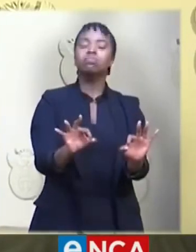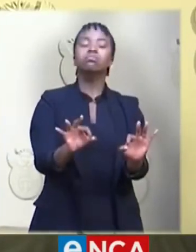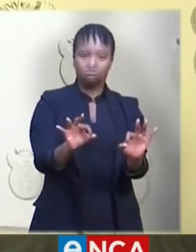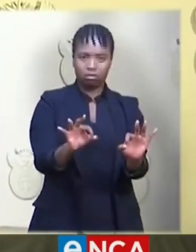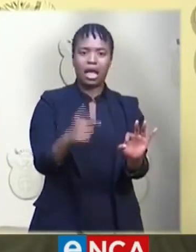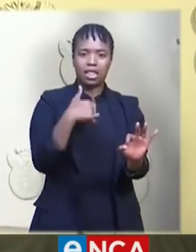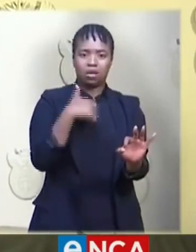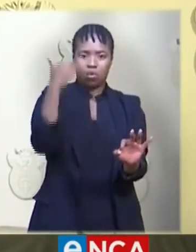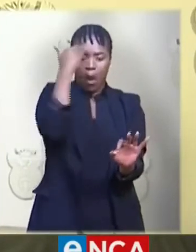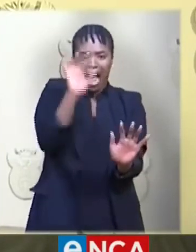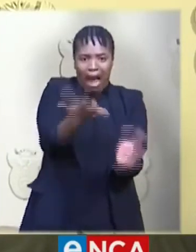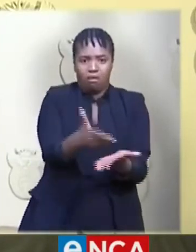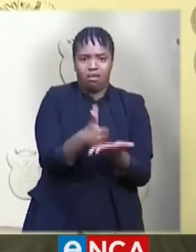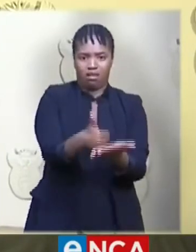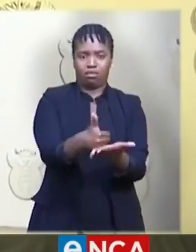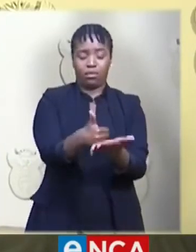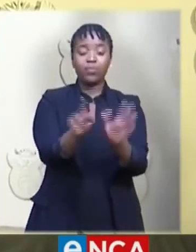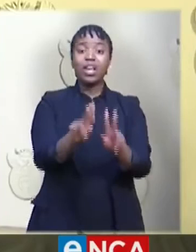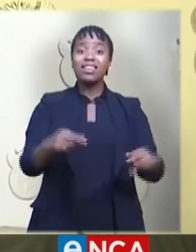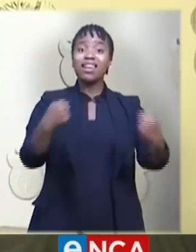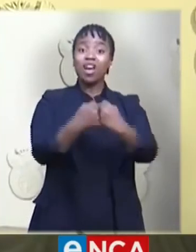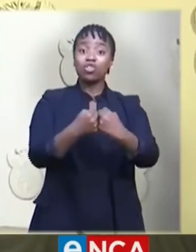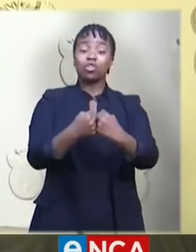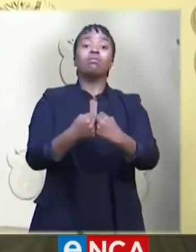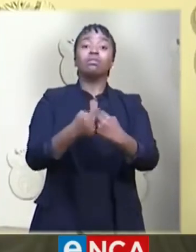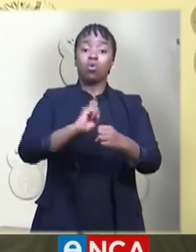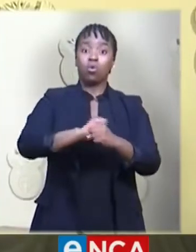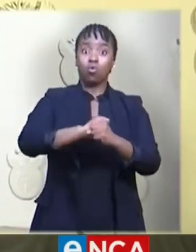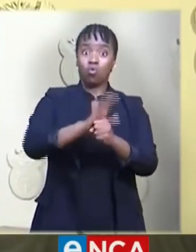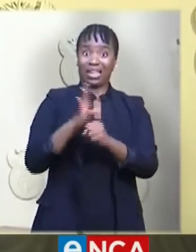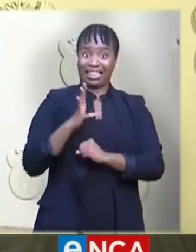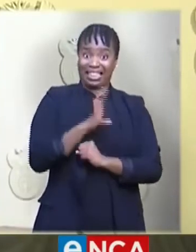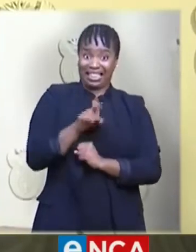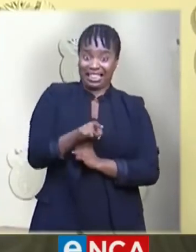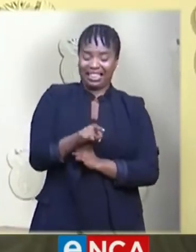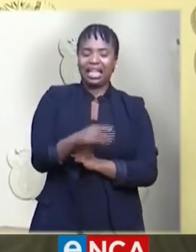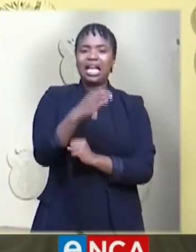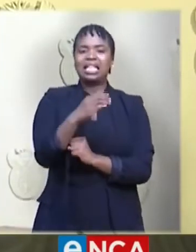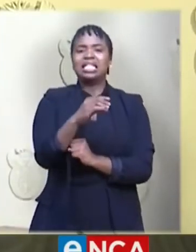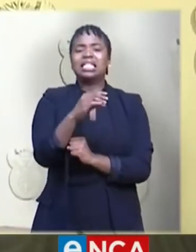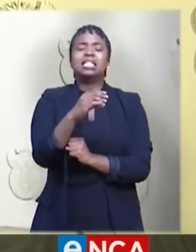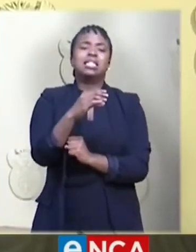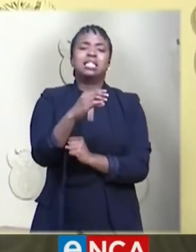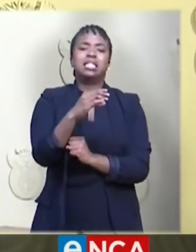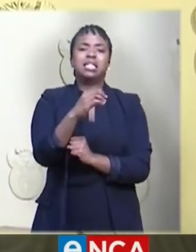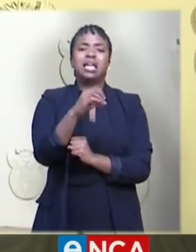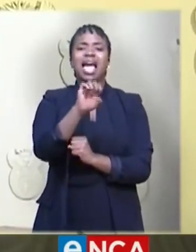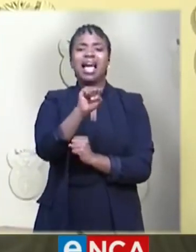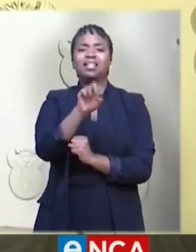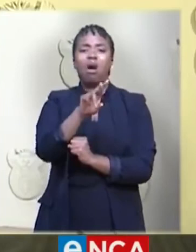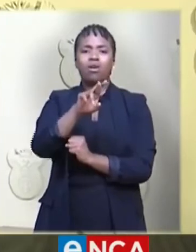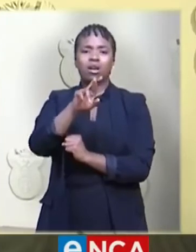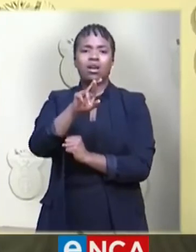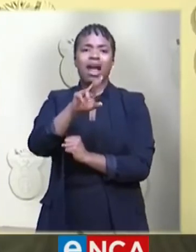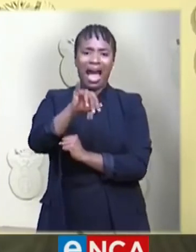at the Council for Scientific and Industrial Research, the CSIR. This world